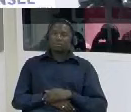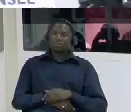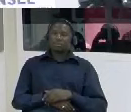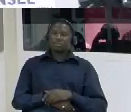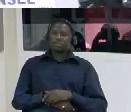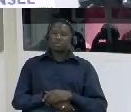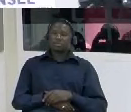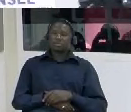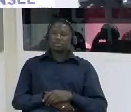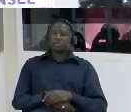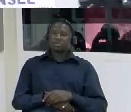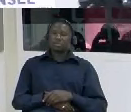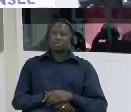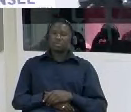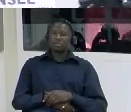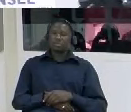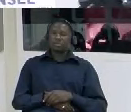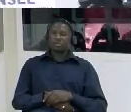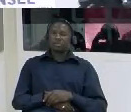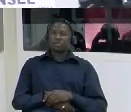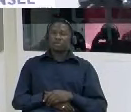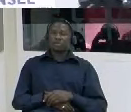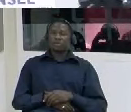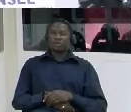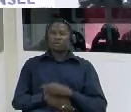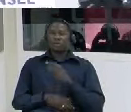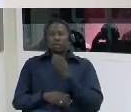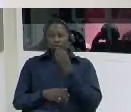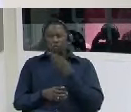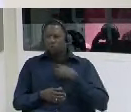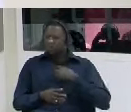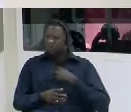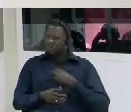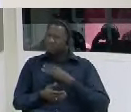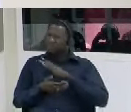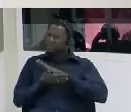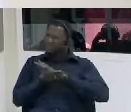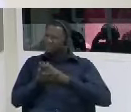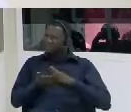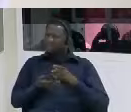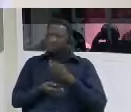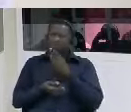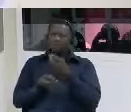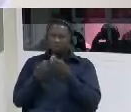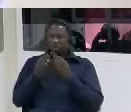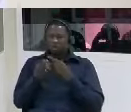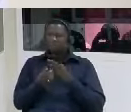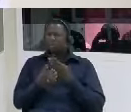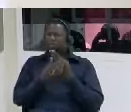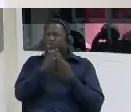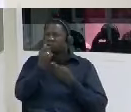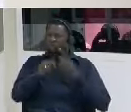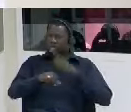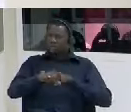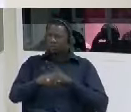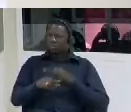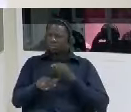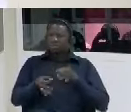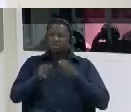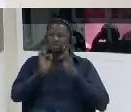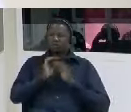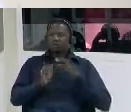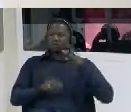um i want some clarification here you you were saying both times that you are taken to nia